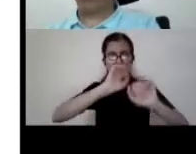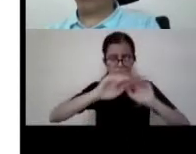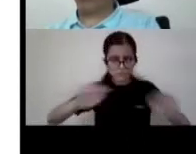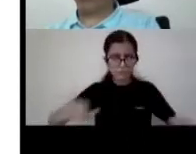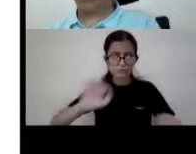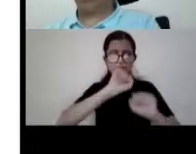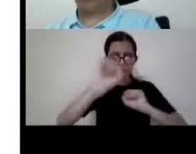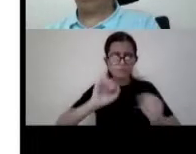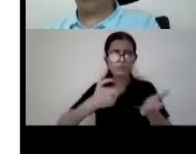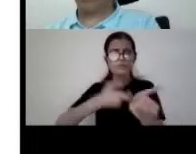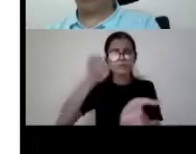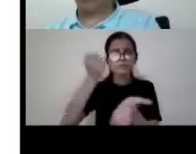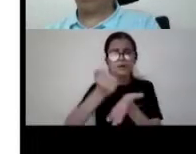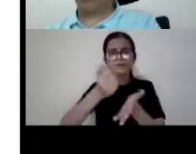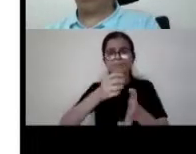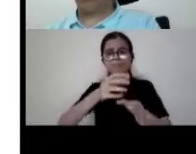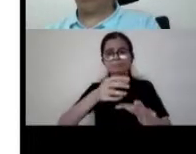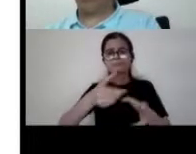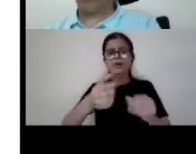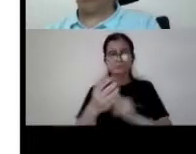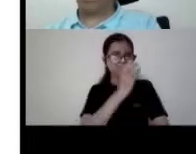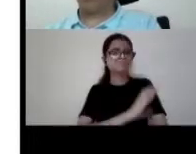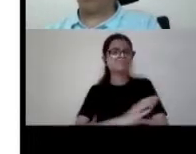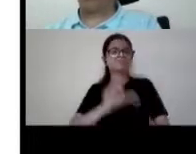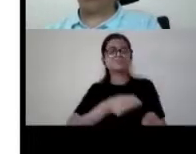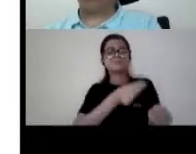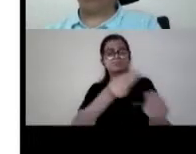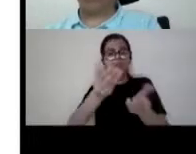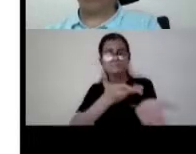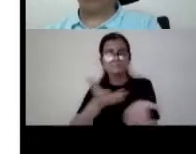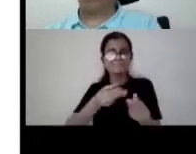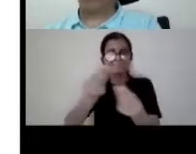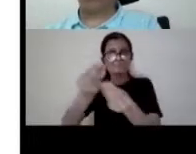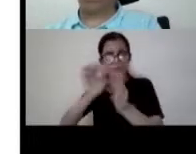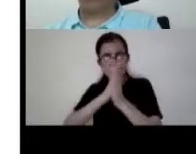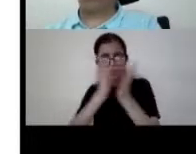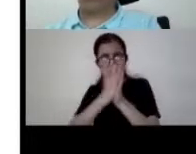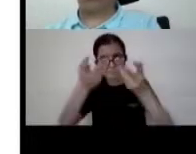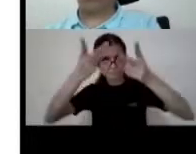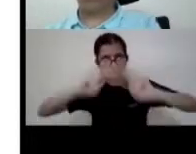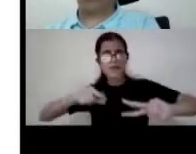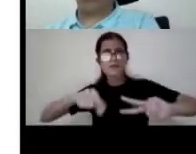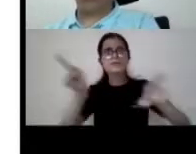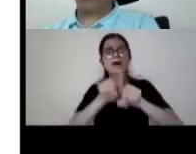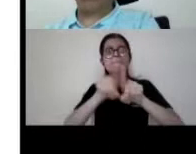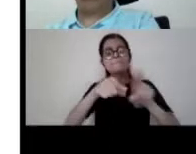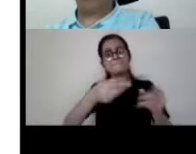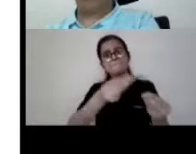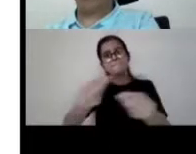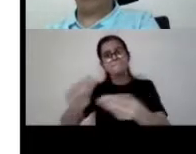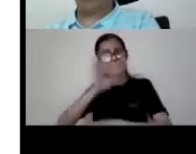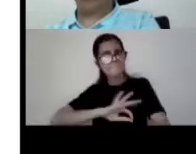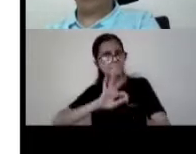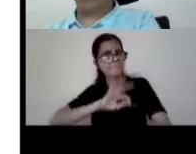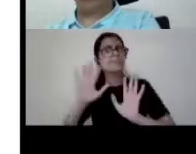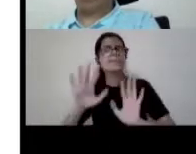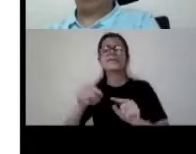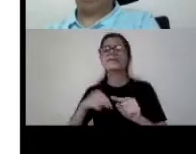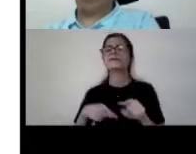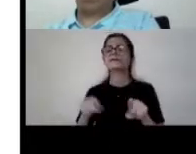in bihar and getting empowered with the required books that they had under this program so it was one of the very beautiful